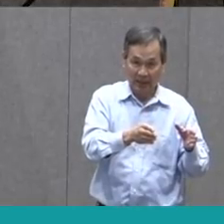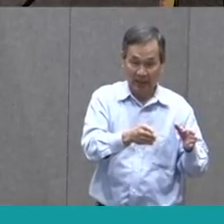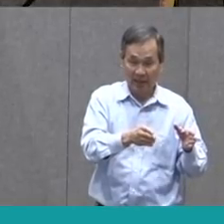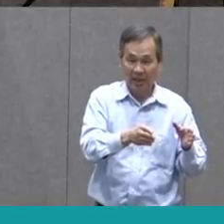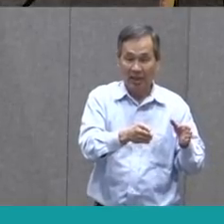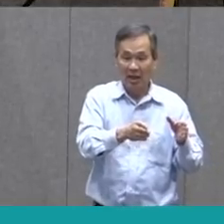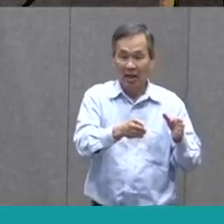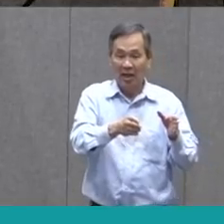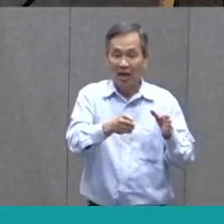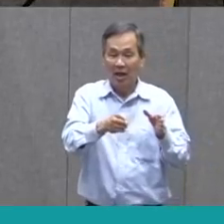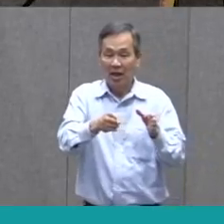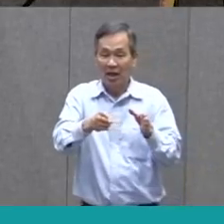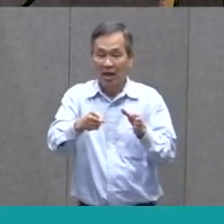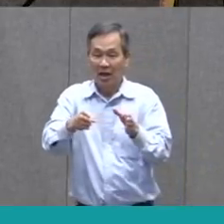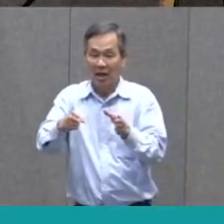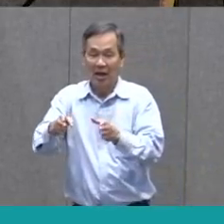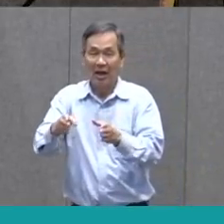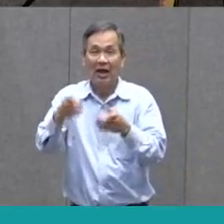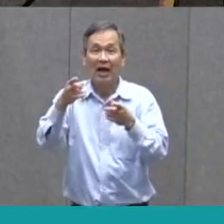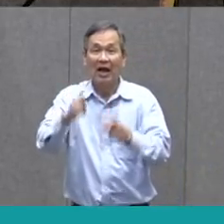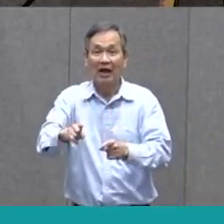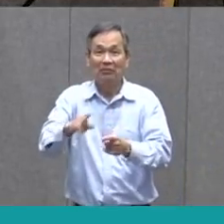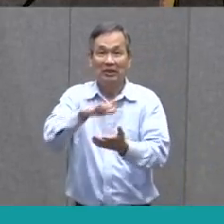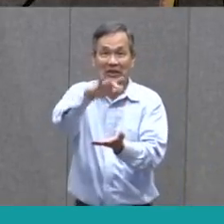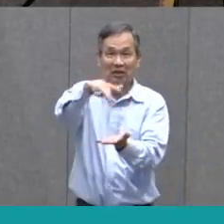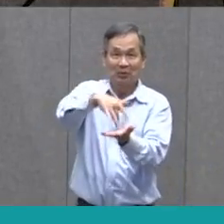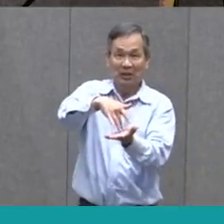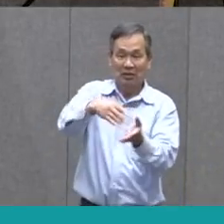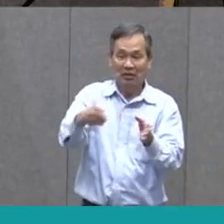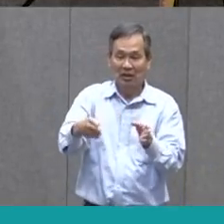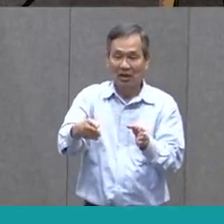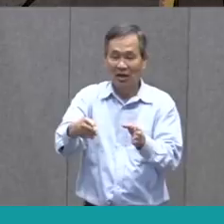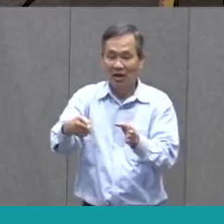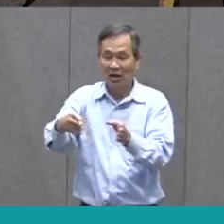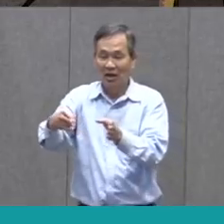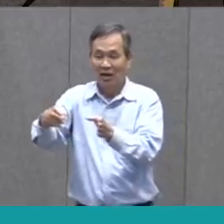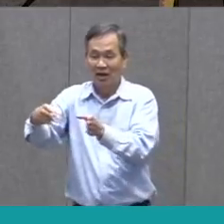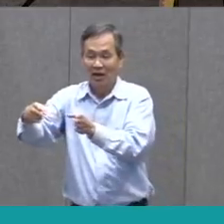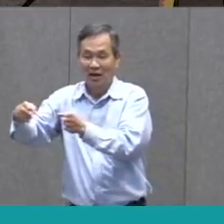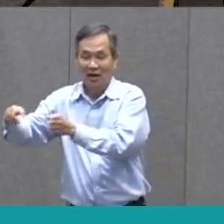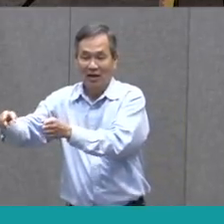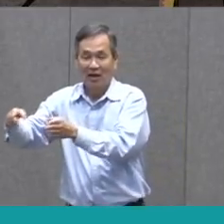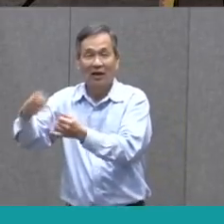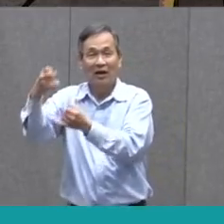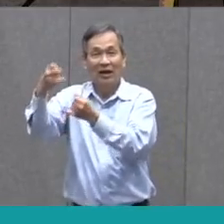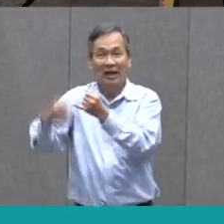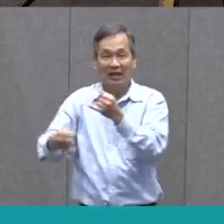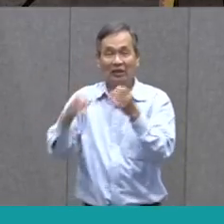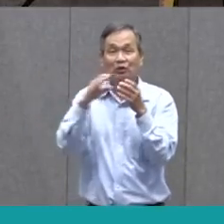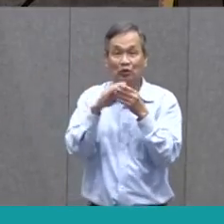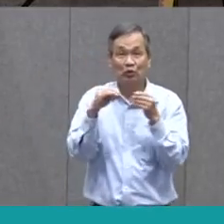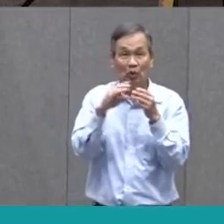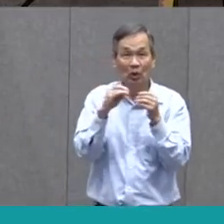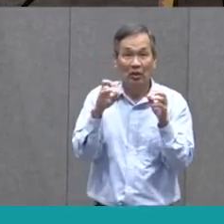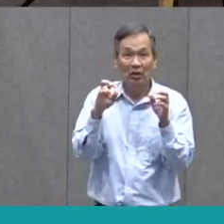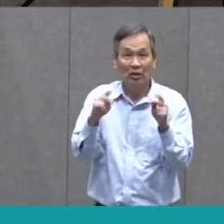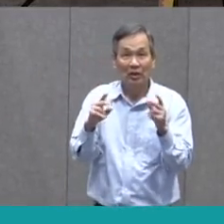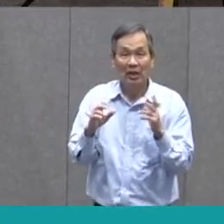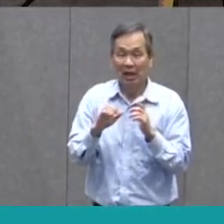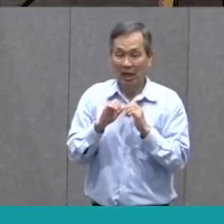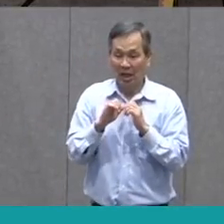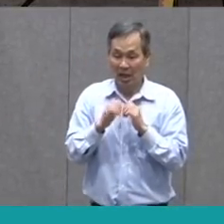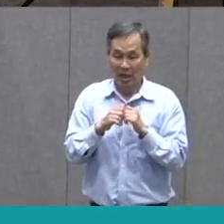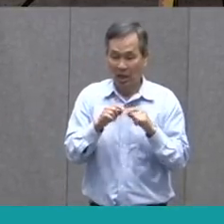Then what happens in the middle of the story. And then finally, what happens at the end? How does the